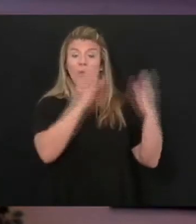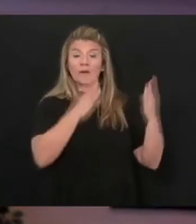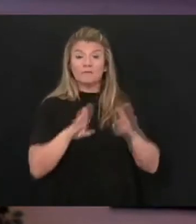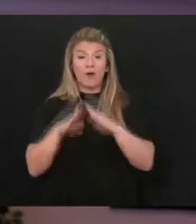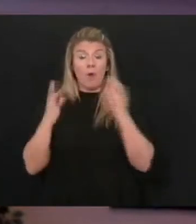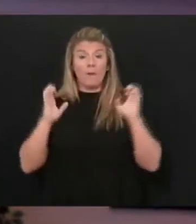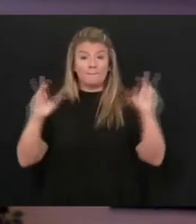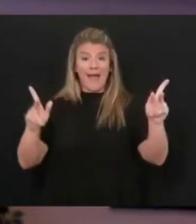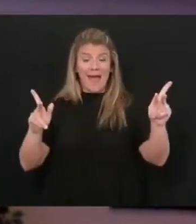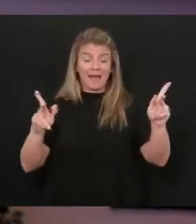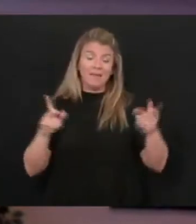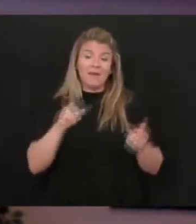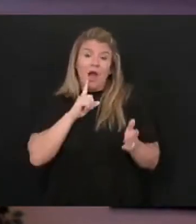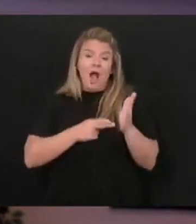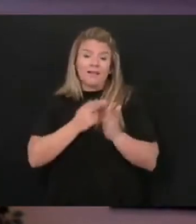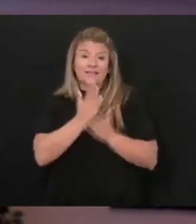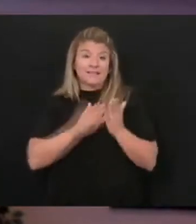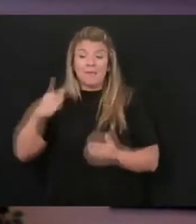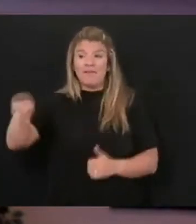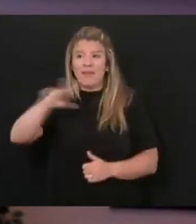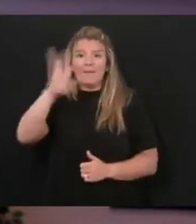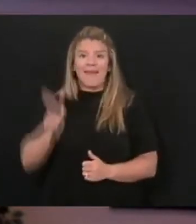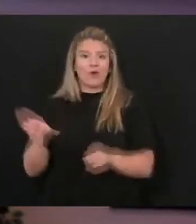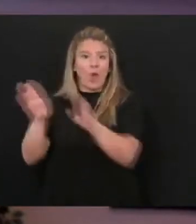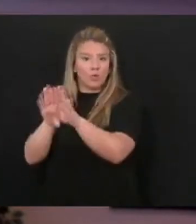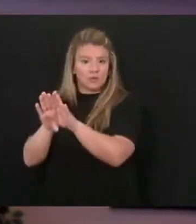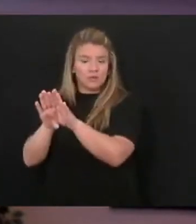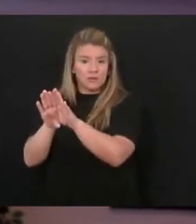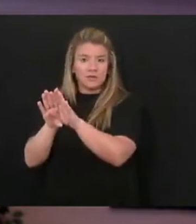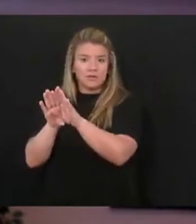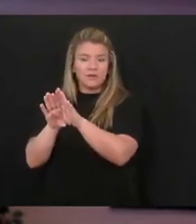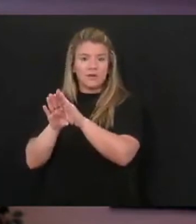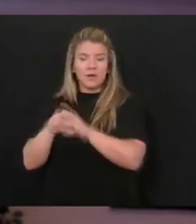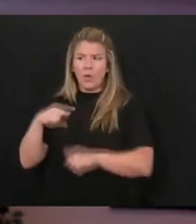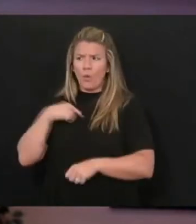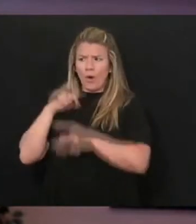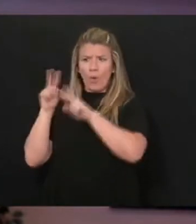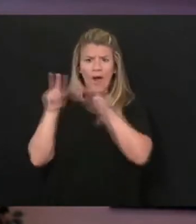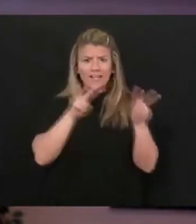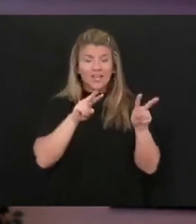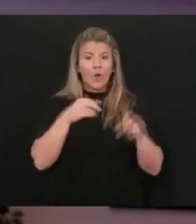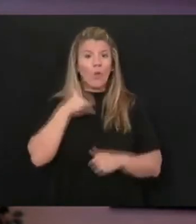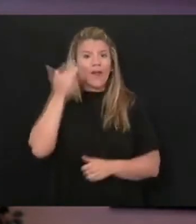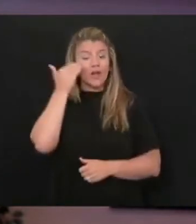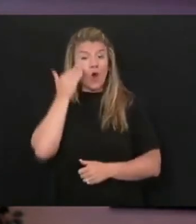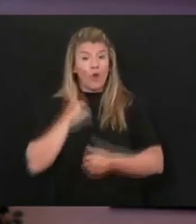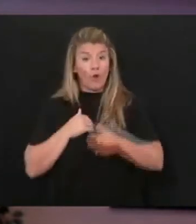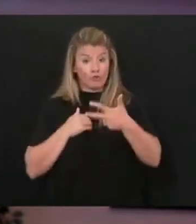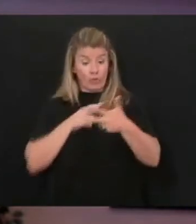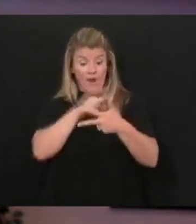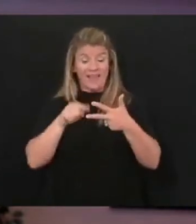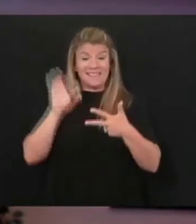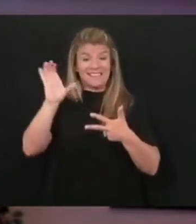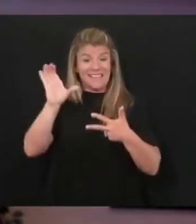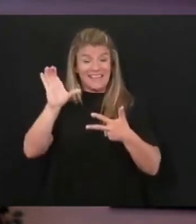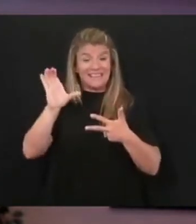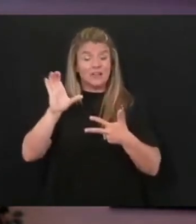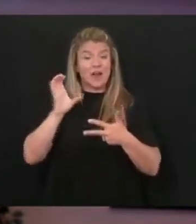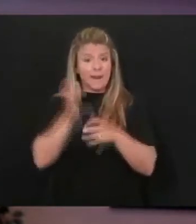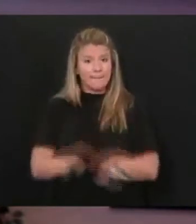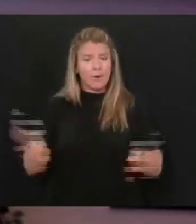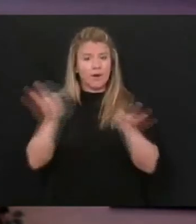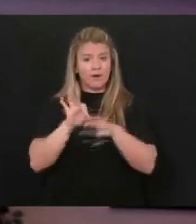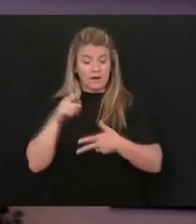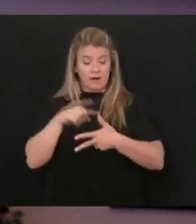fact, never really closing down, then three C's are important to remember. And that is to be careful about big